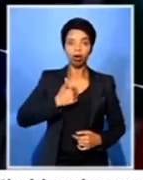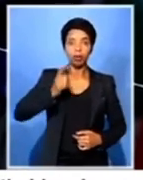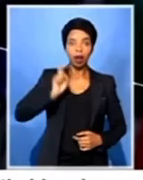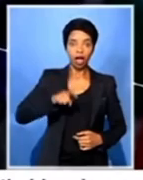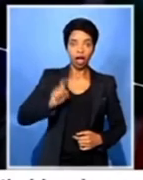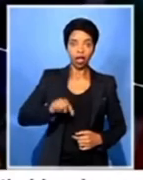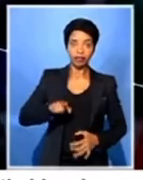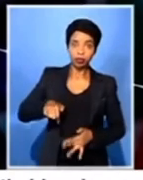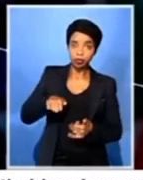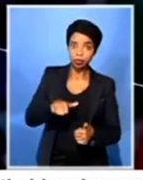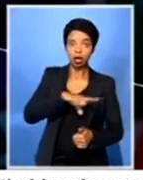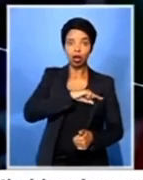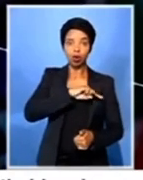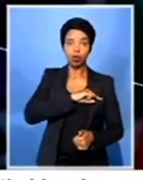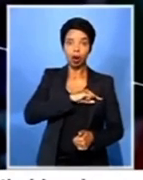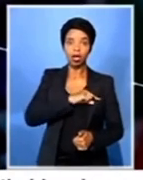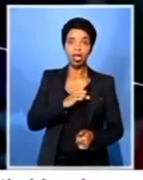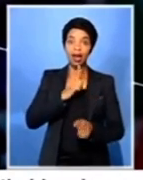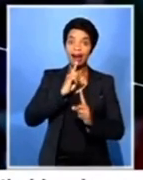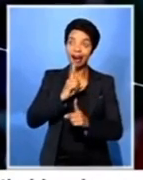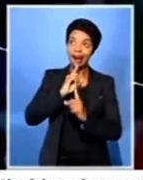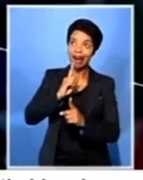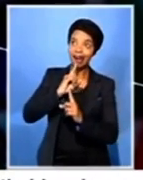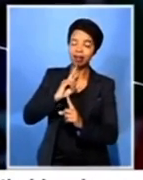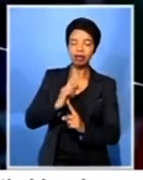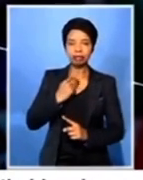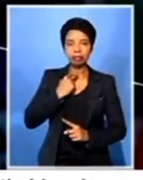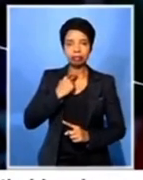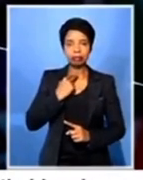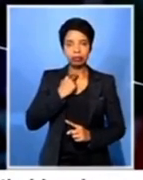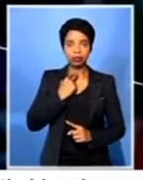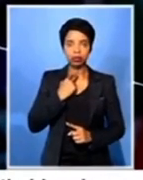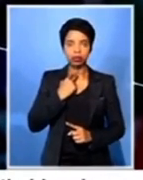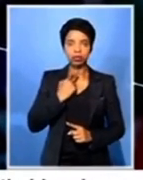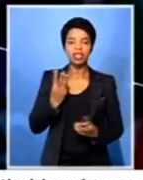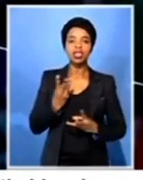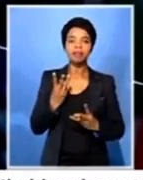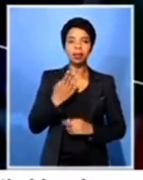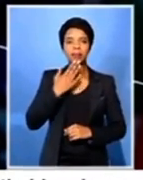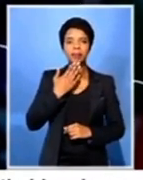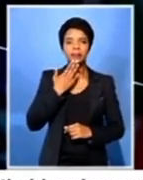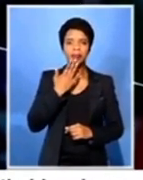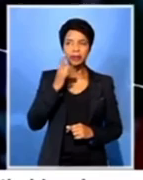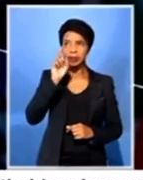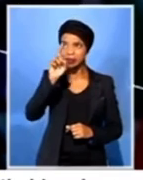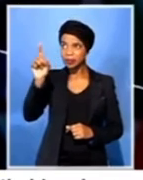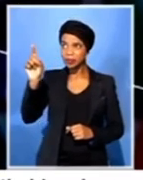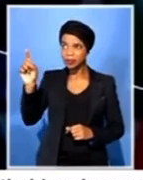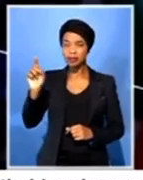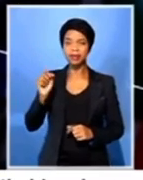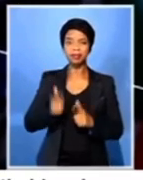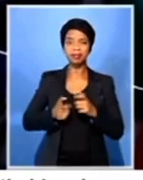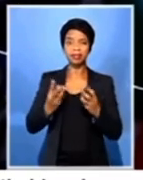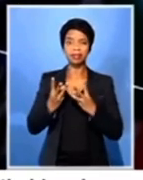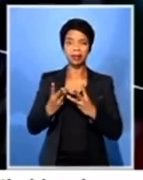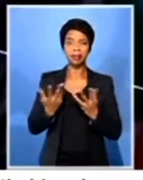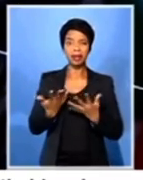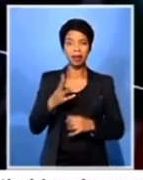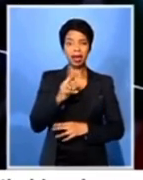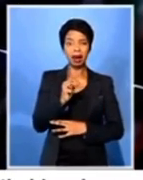because we don't have answers without you. Those who isolated you in Marikana, they are here. Mama,